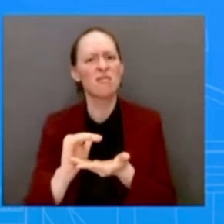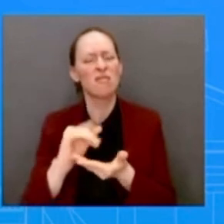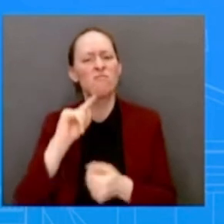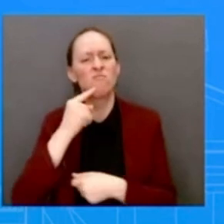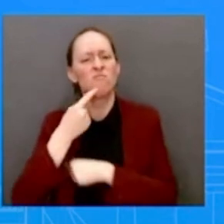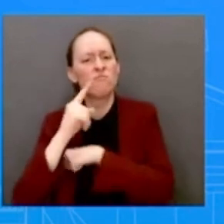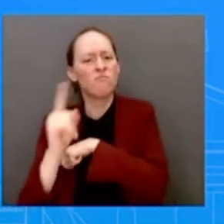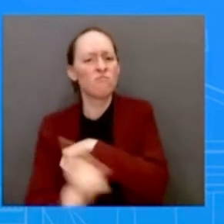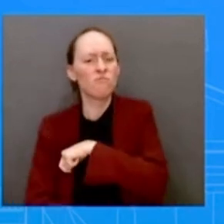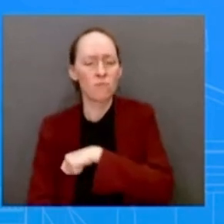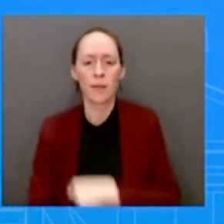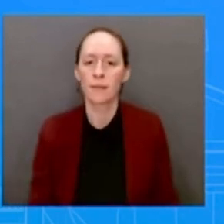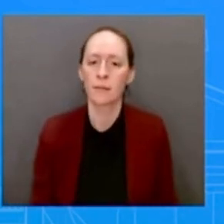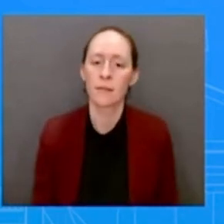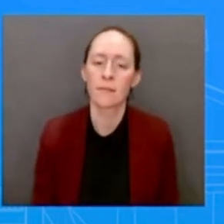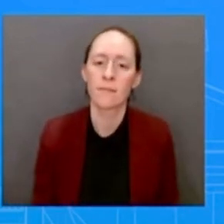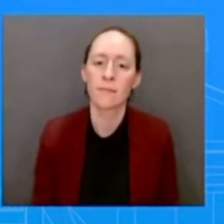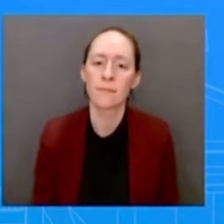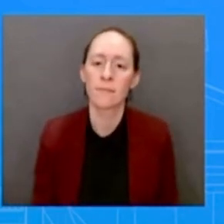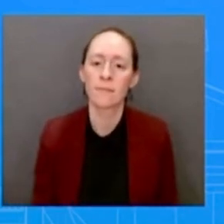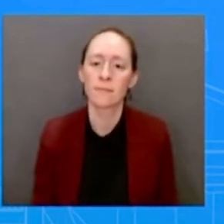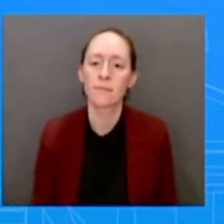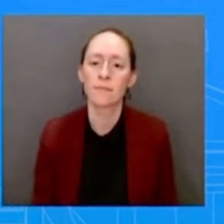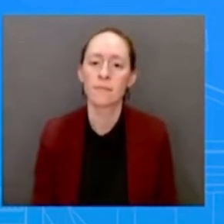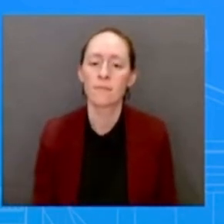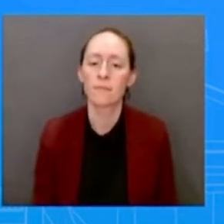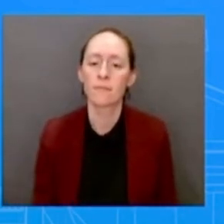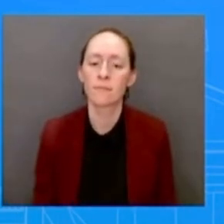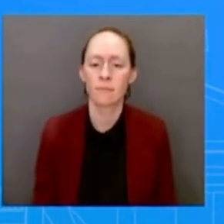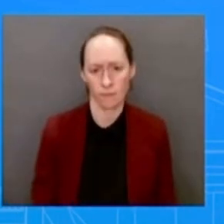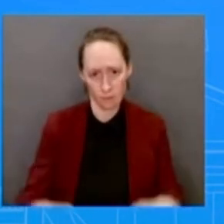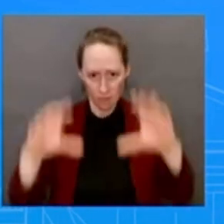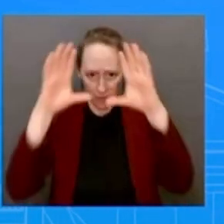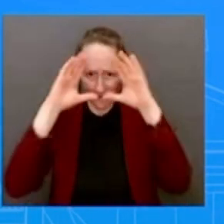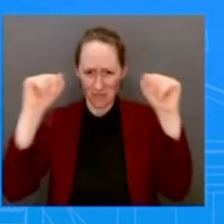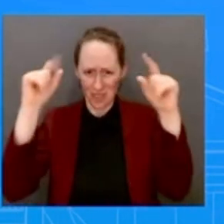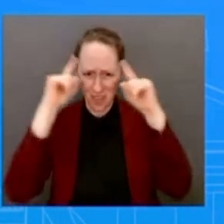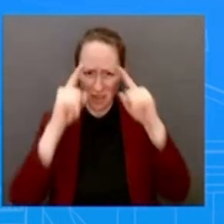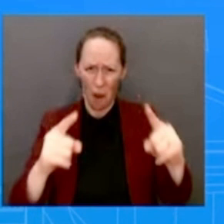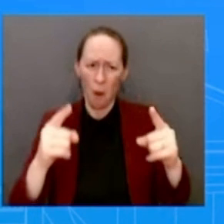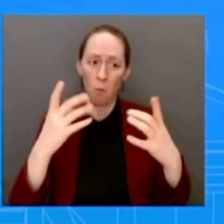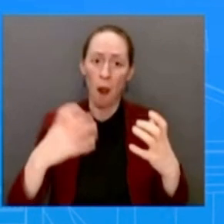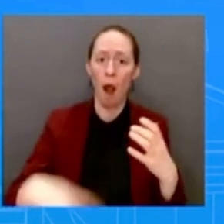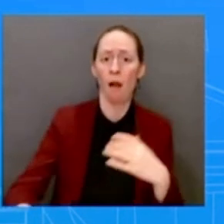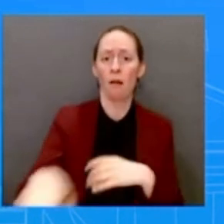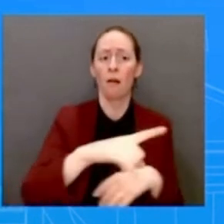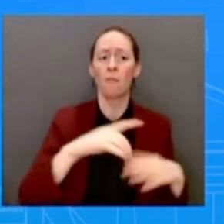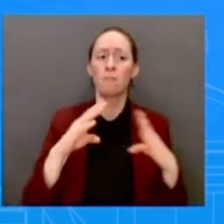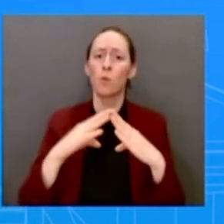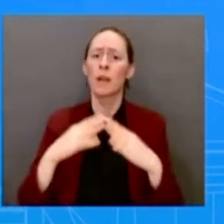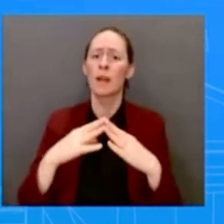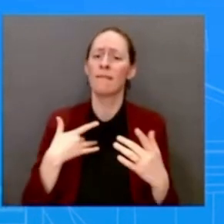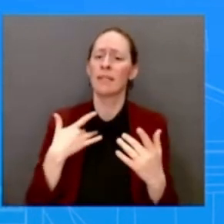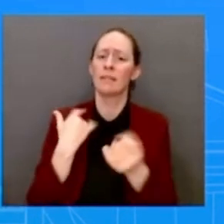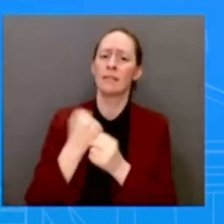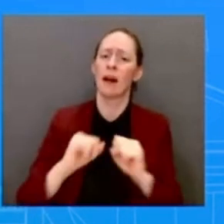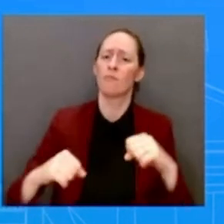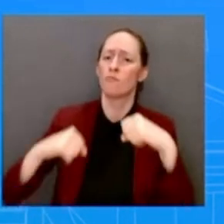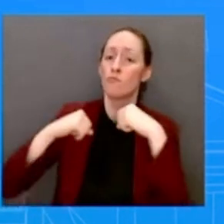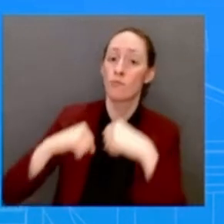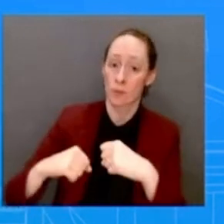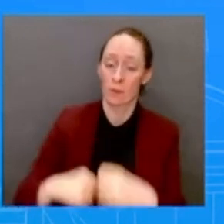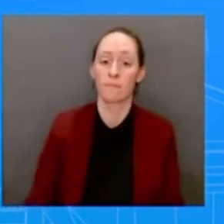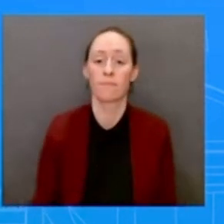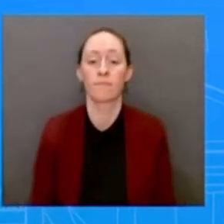safer, to save lives, and that's why he put together, he put forth his Safer America plan that does just